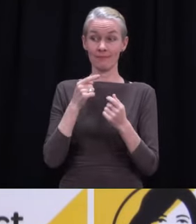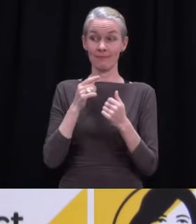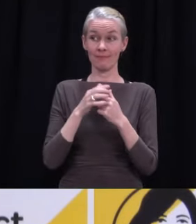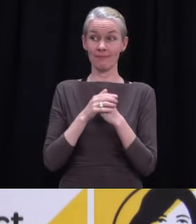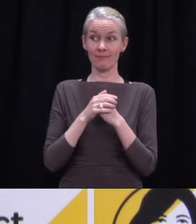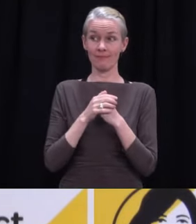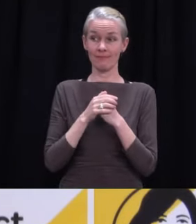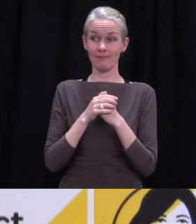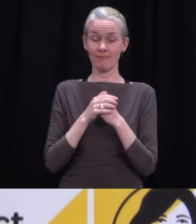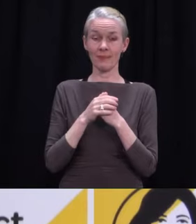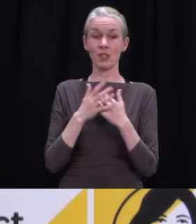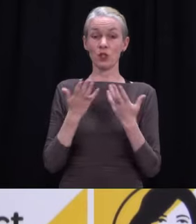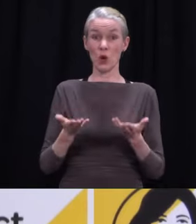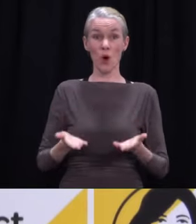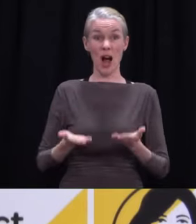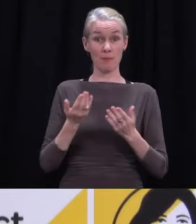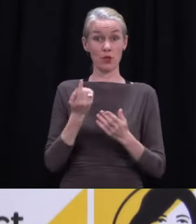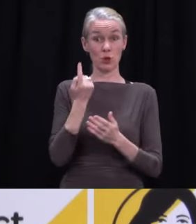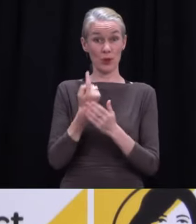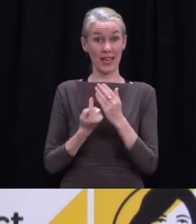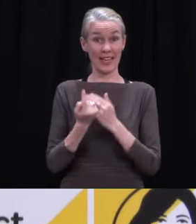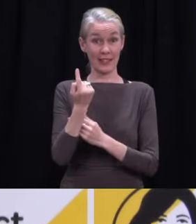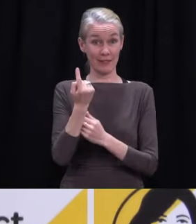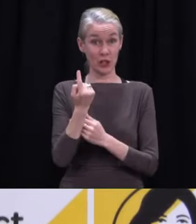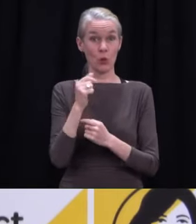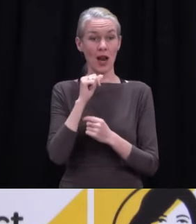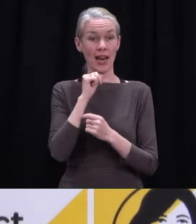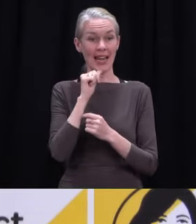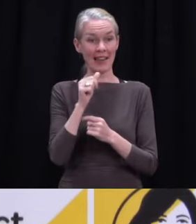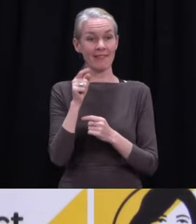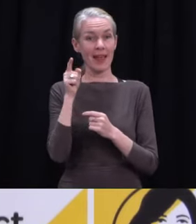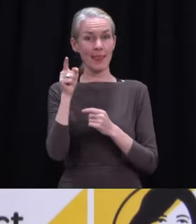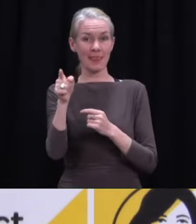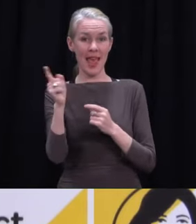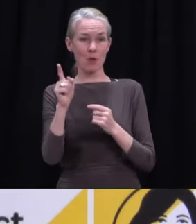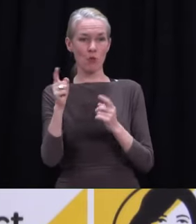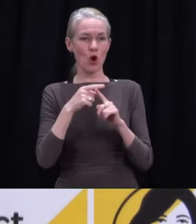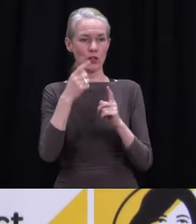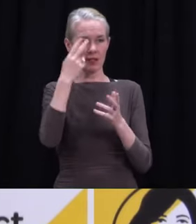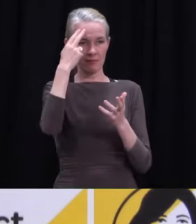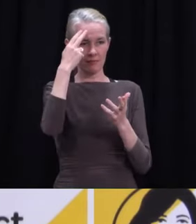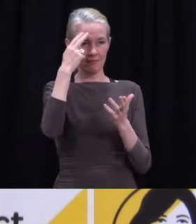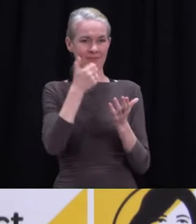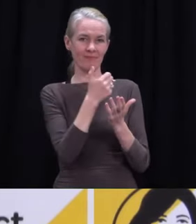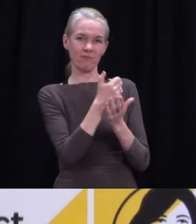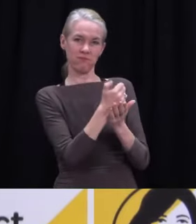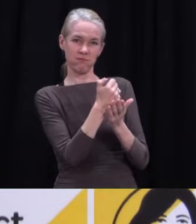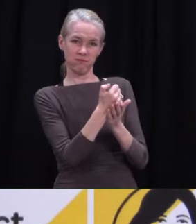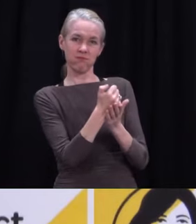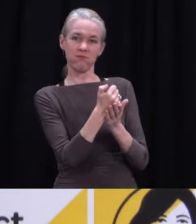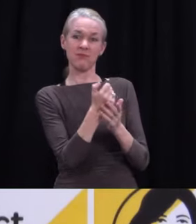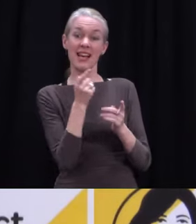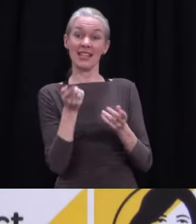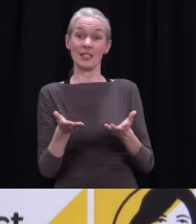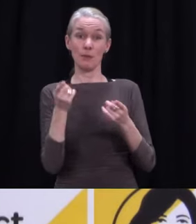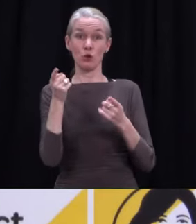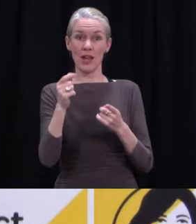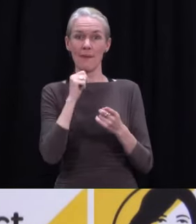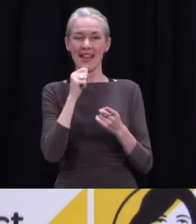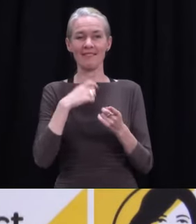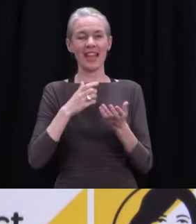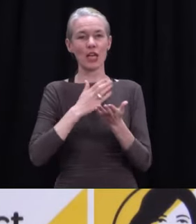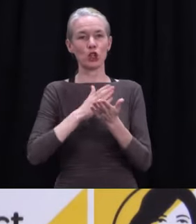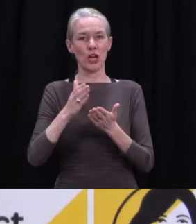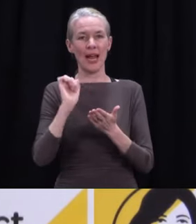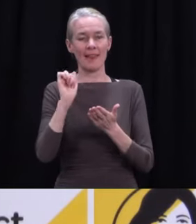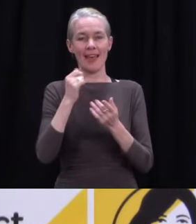individual makes it available to us in the course of contact tracing. So there are already quite a few protections in place. But you